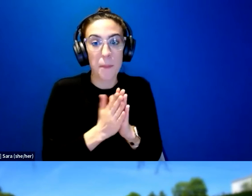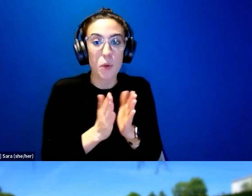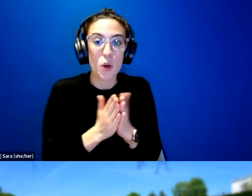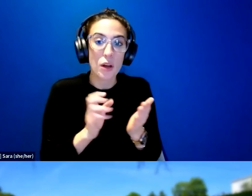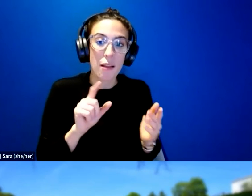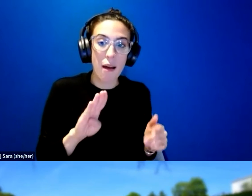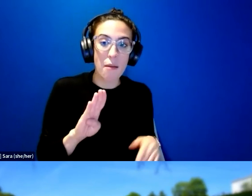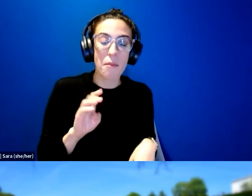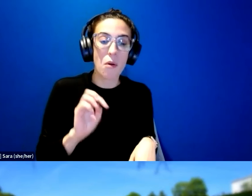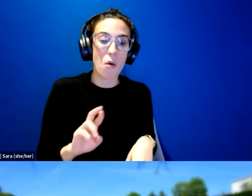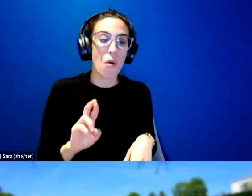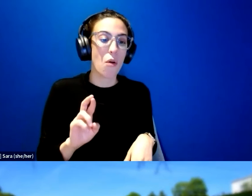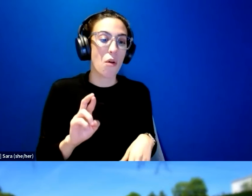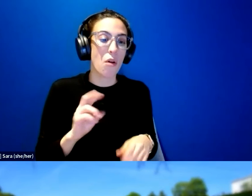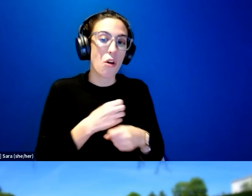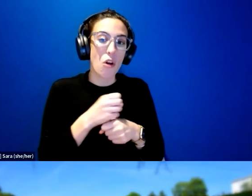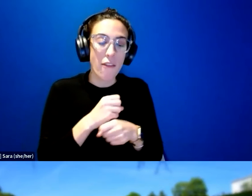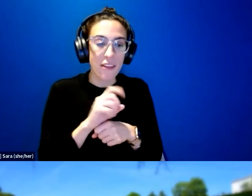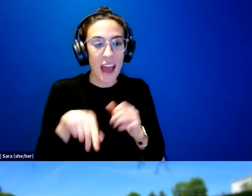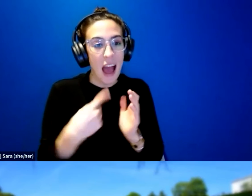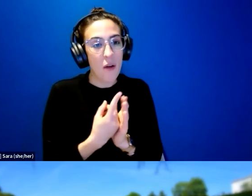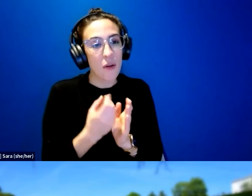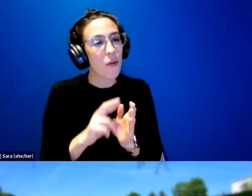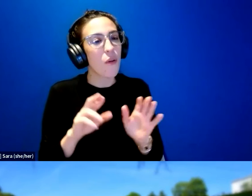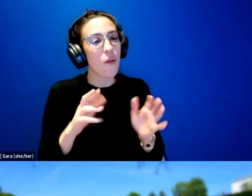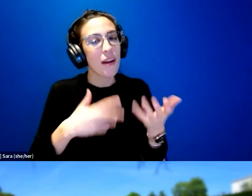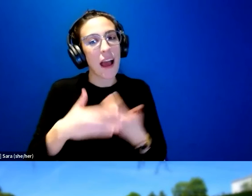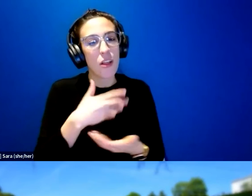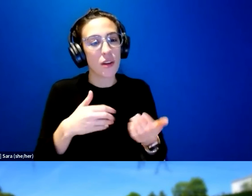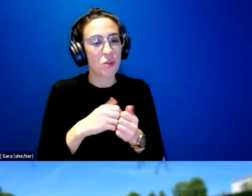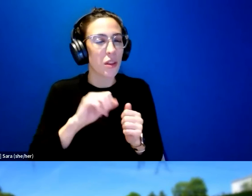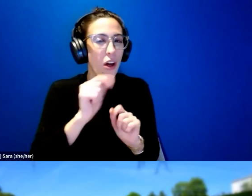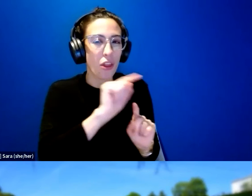or coffee hours or gatherings with other societies.